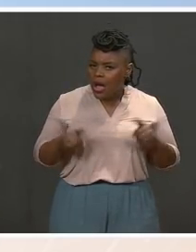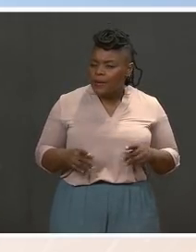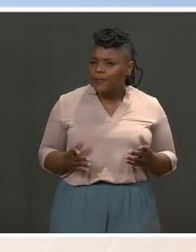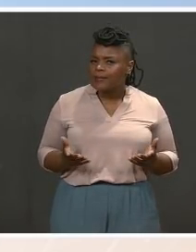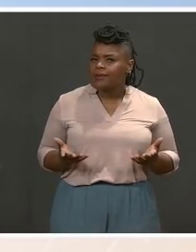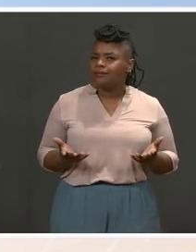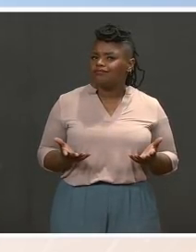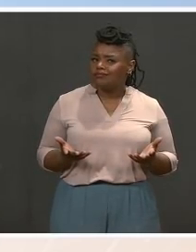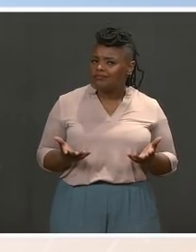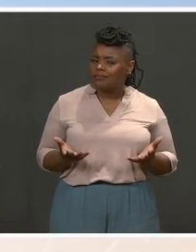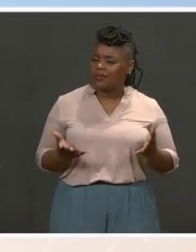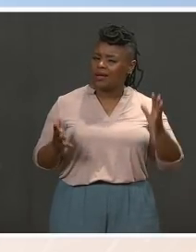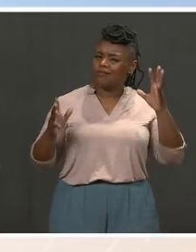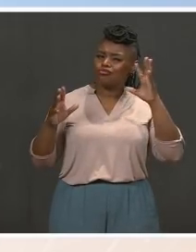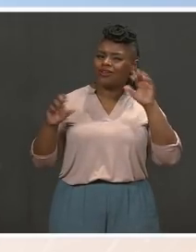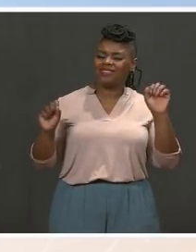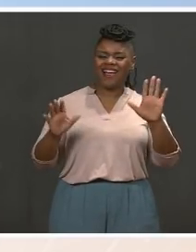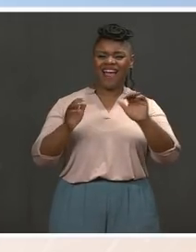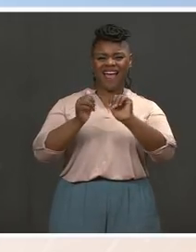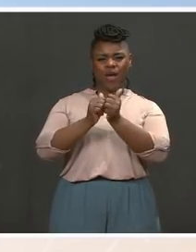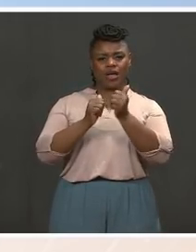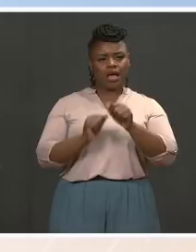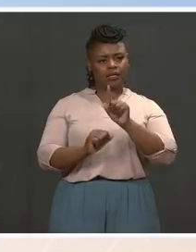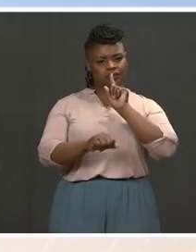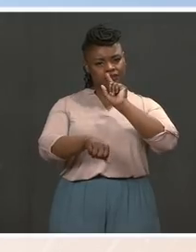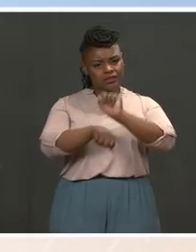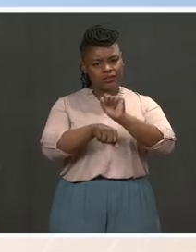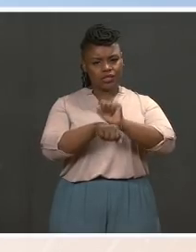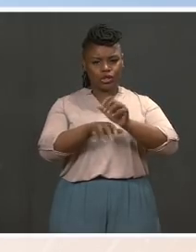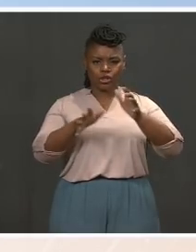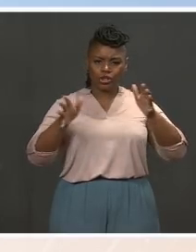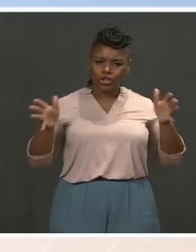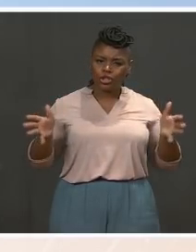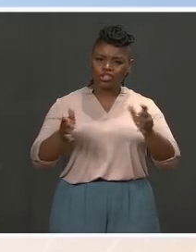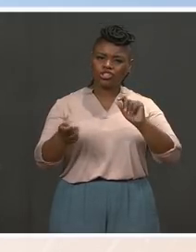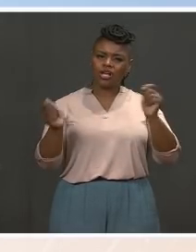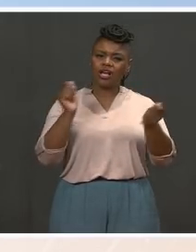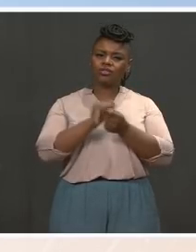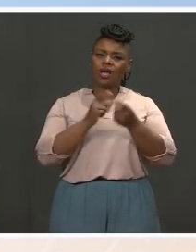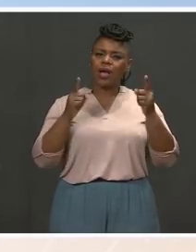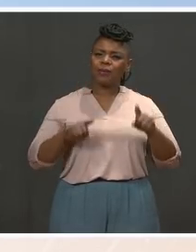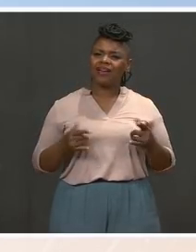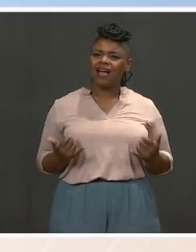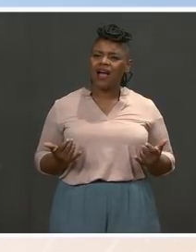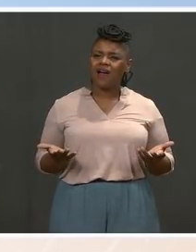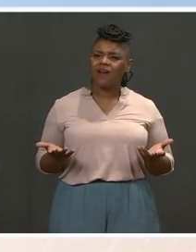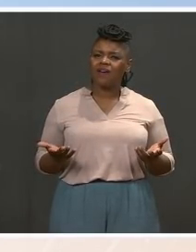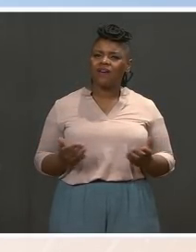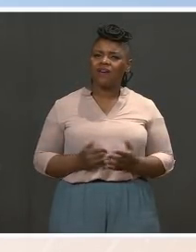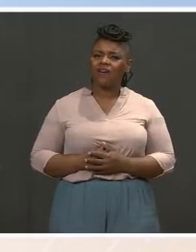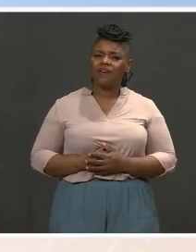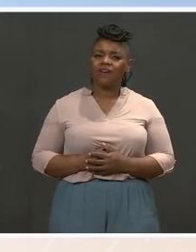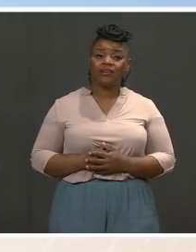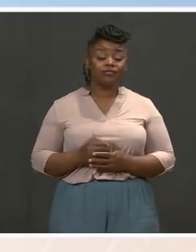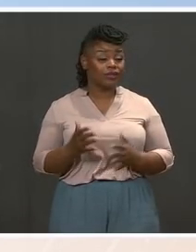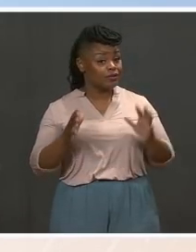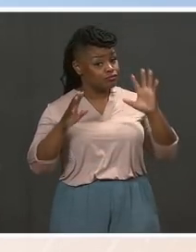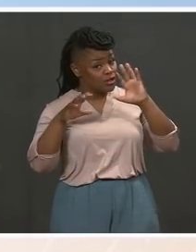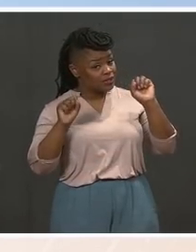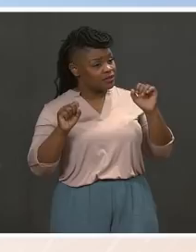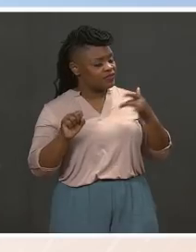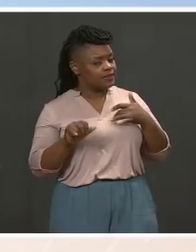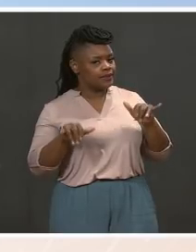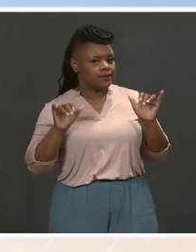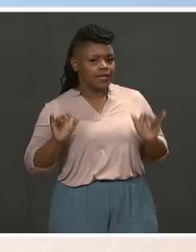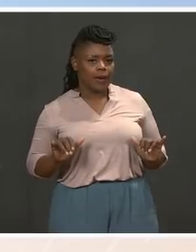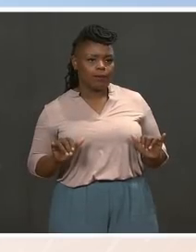pass these changes when in the past it failed? Ms. Well, first, the President shares that sentiment, as I think many Americans do, that